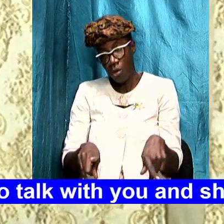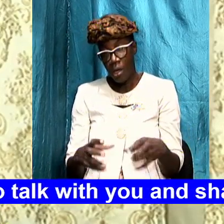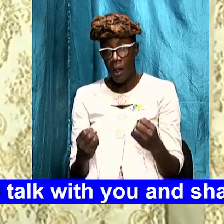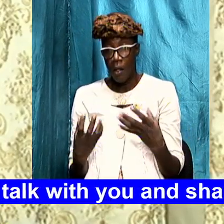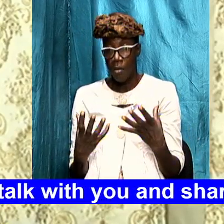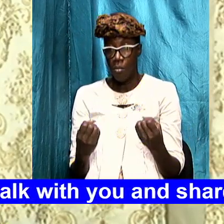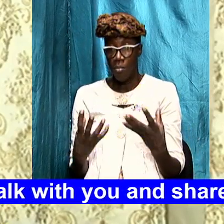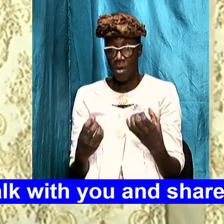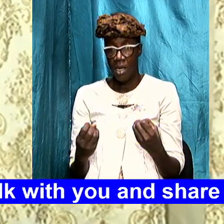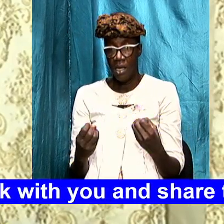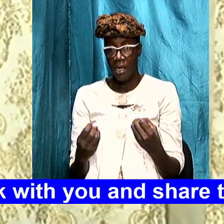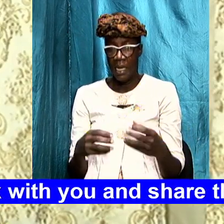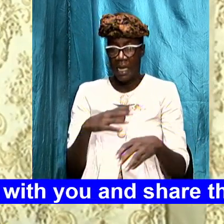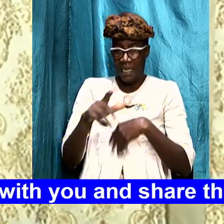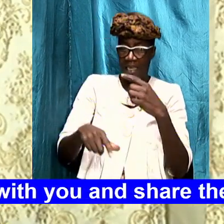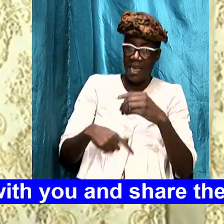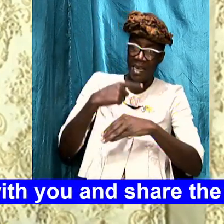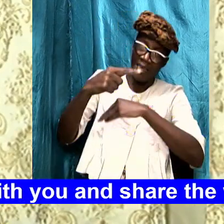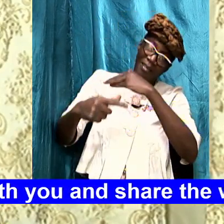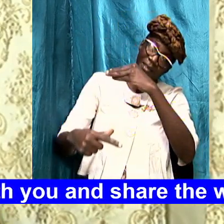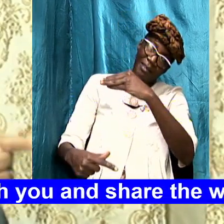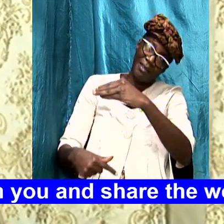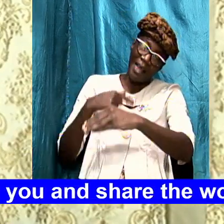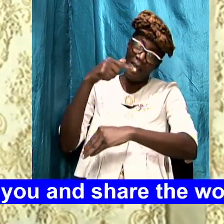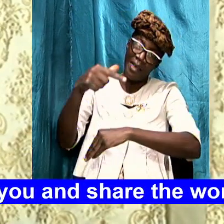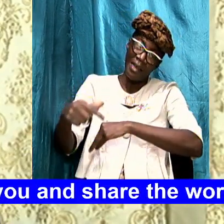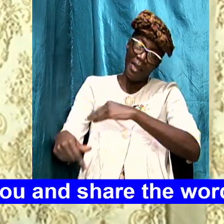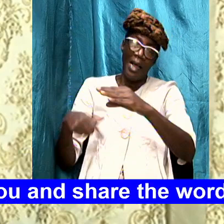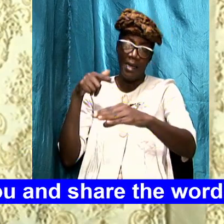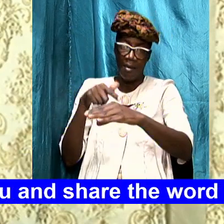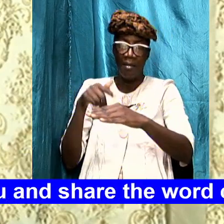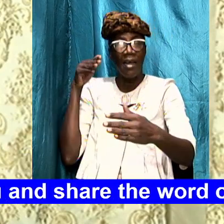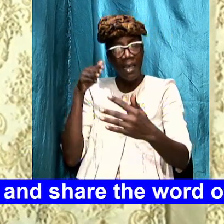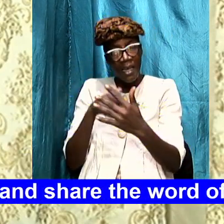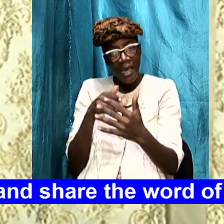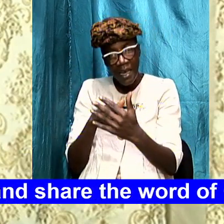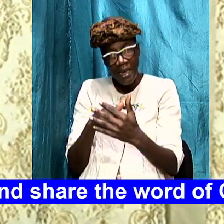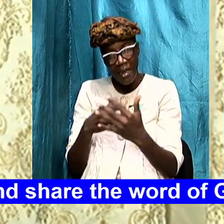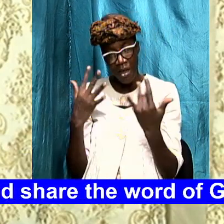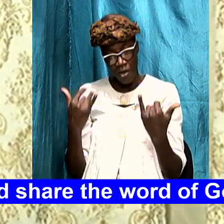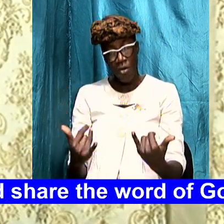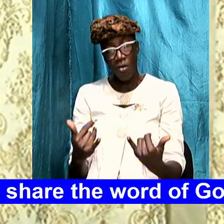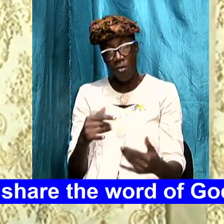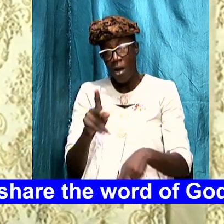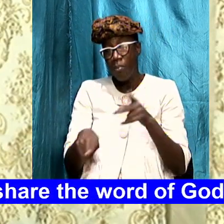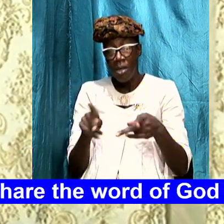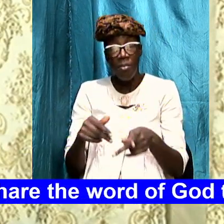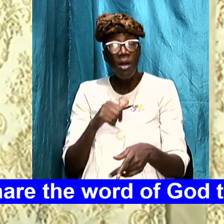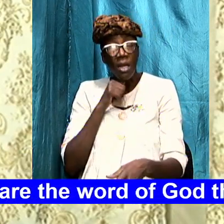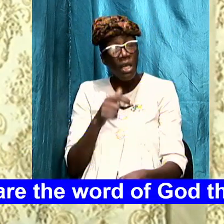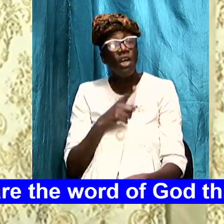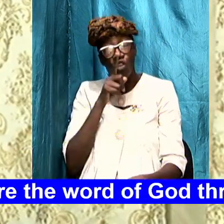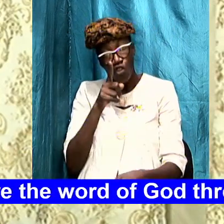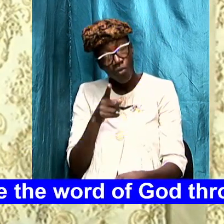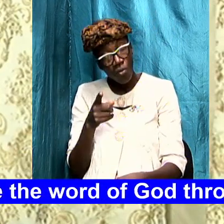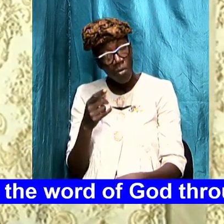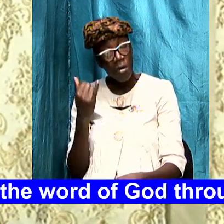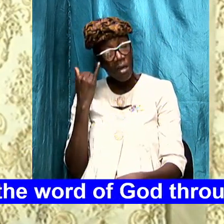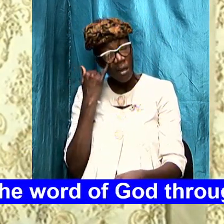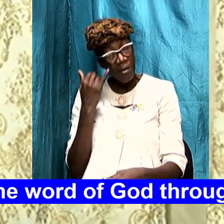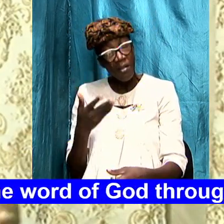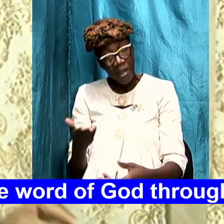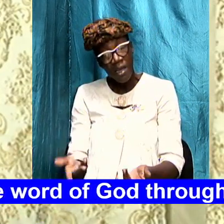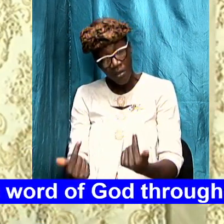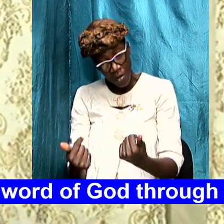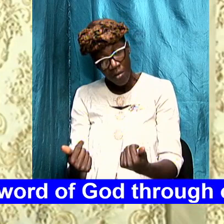and it starts all over again to the extent that right now folks are uncertain if things will come back to normal